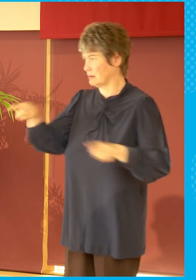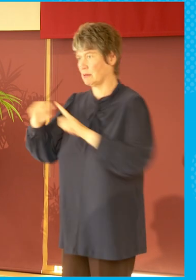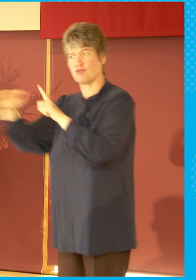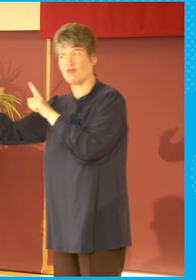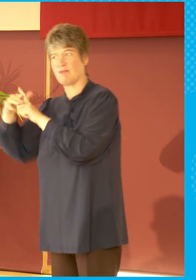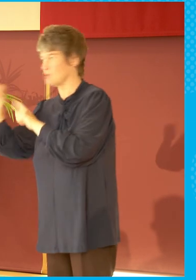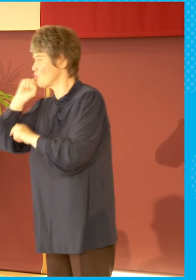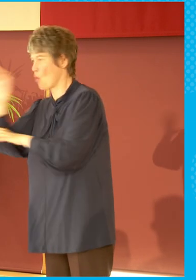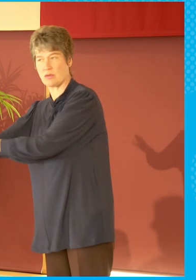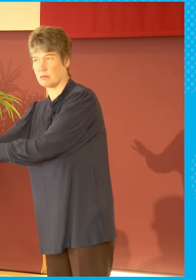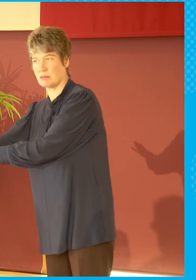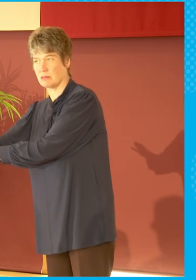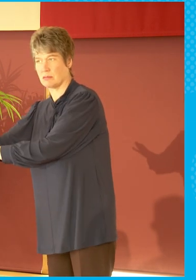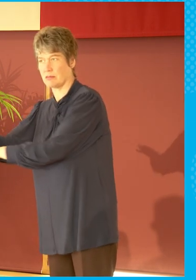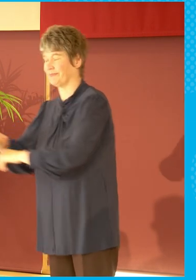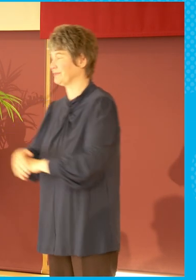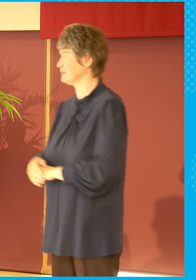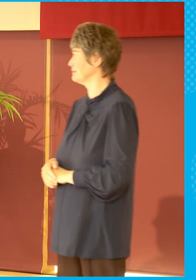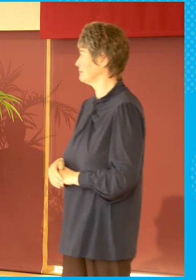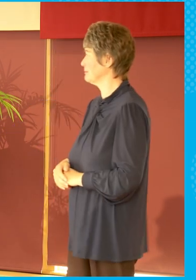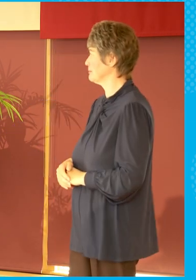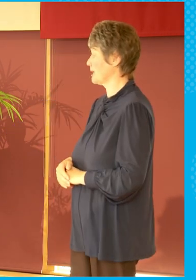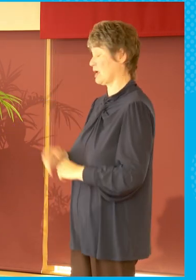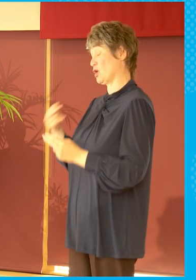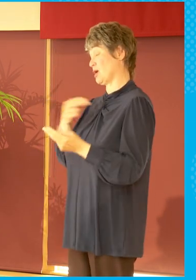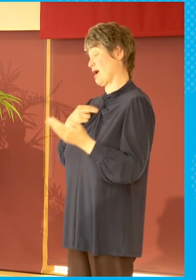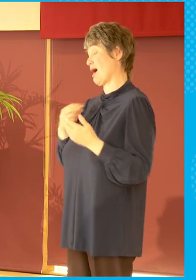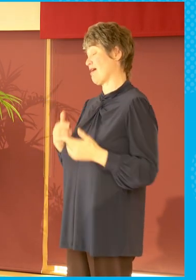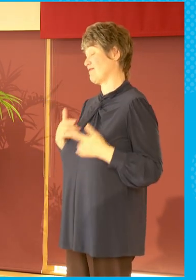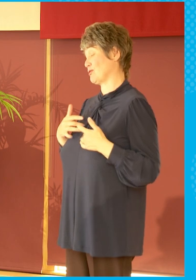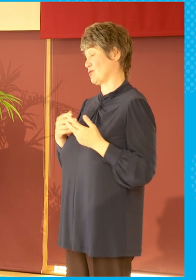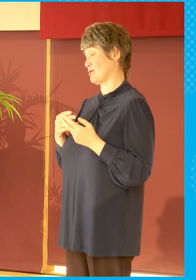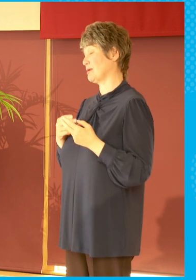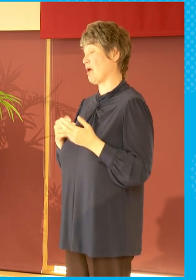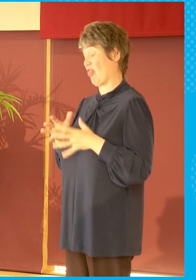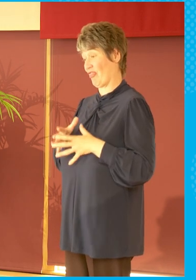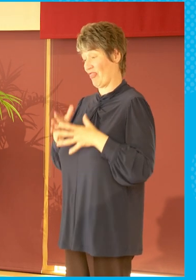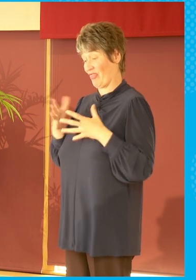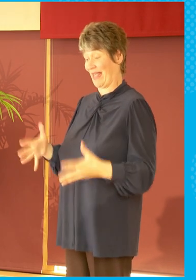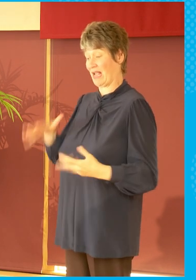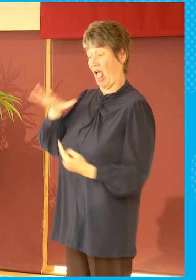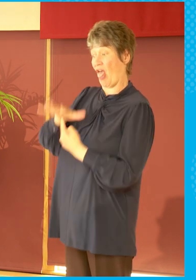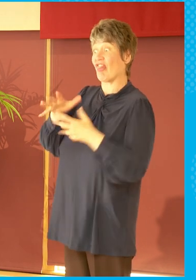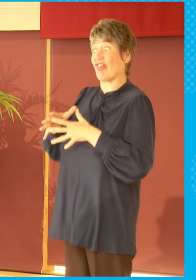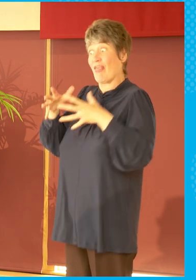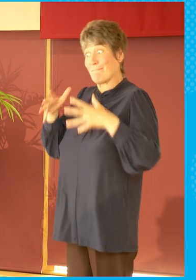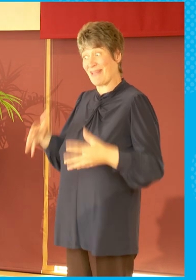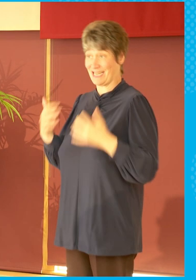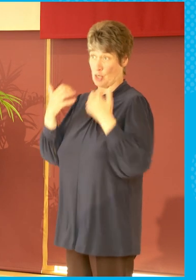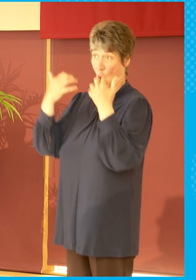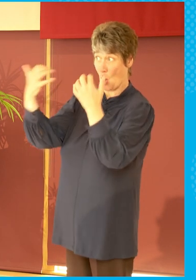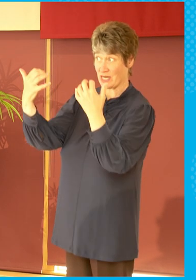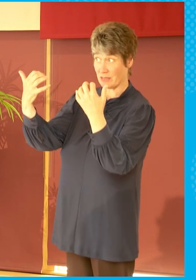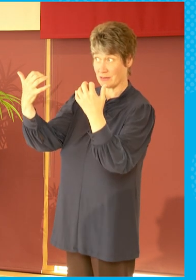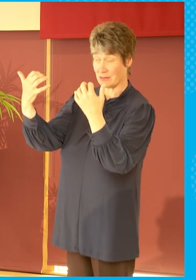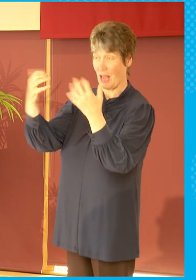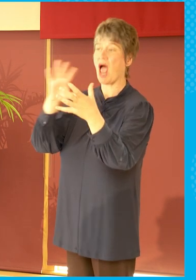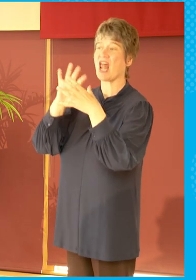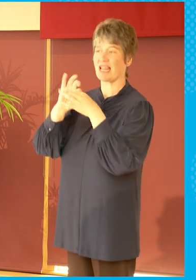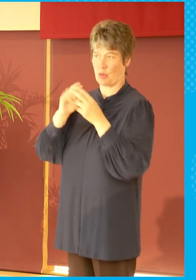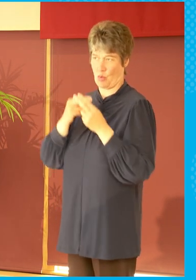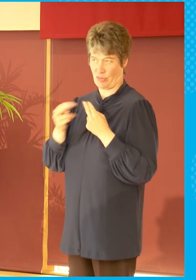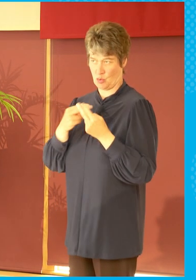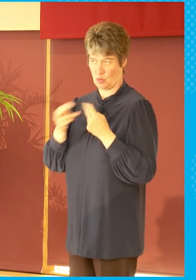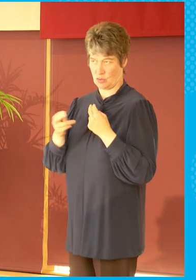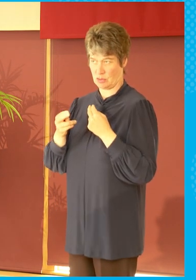news, news attracts the biggest audiences night after night. Last Friday night, 39% of